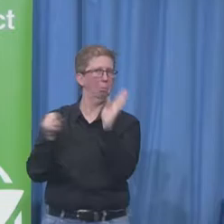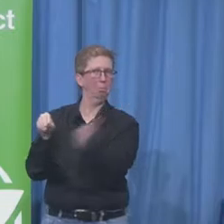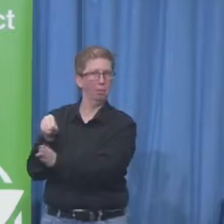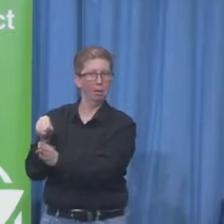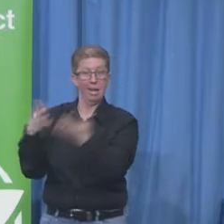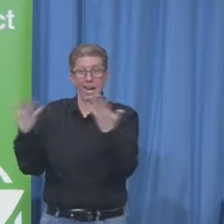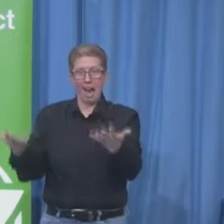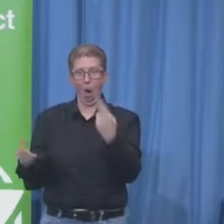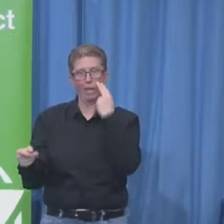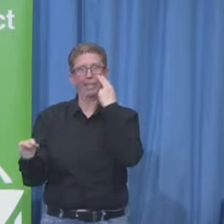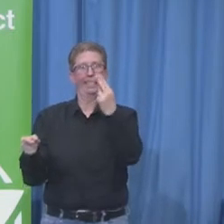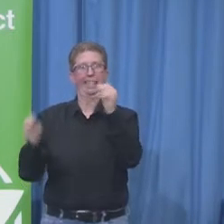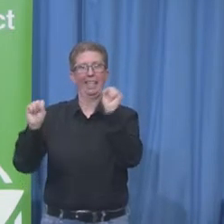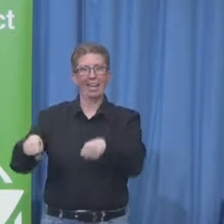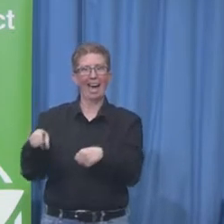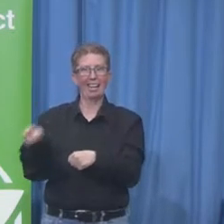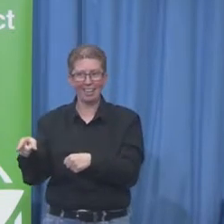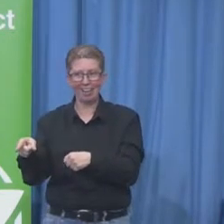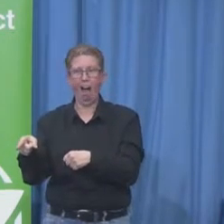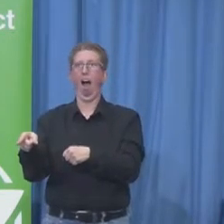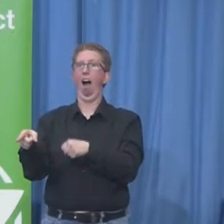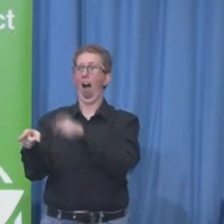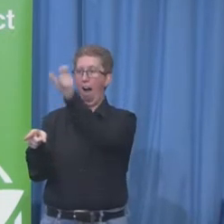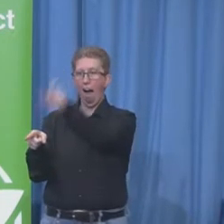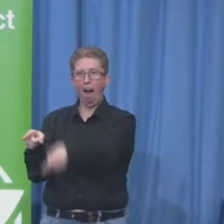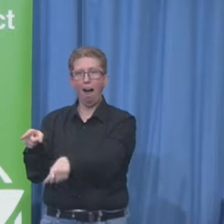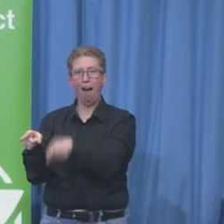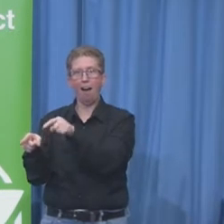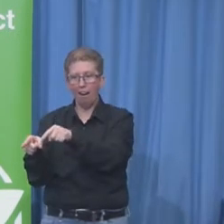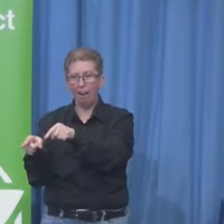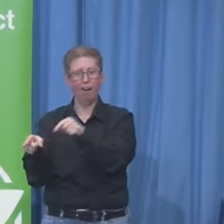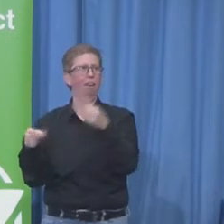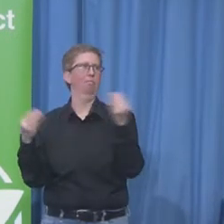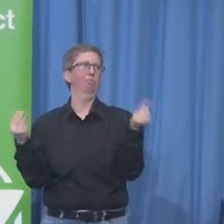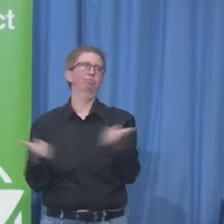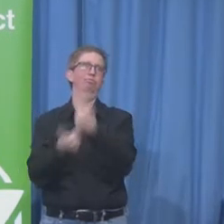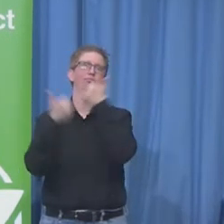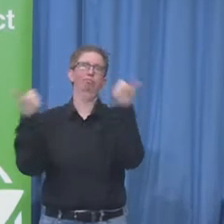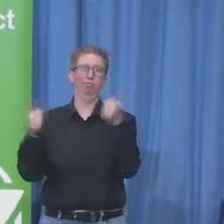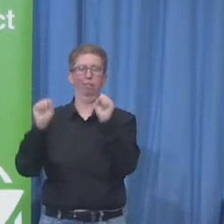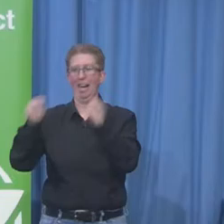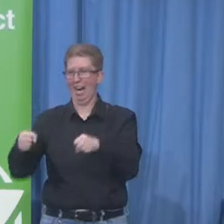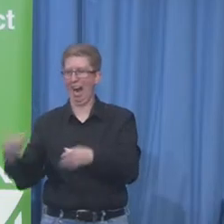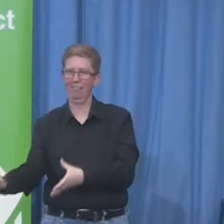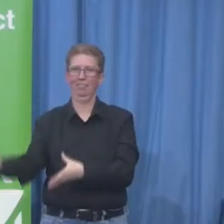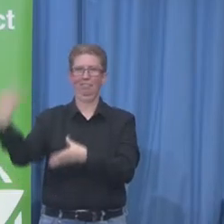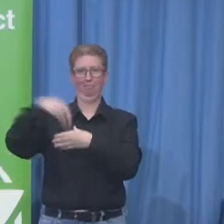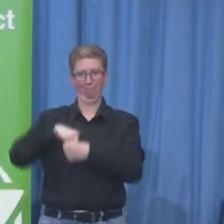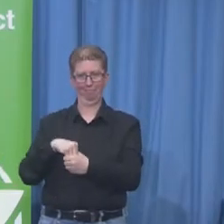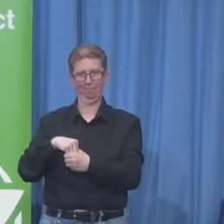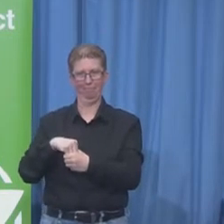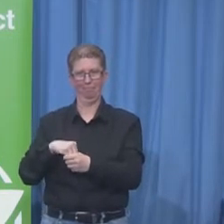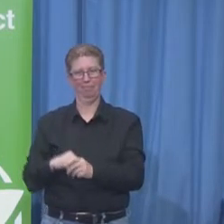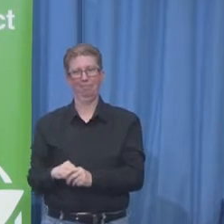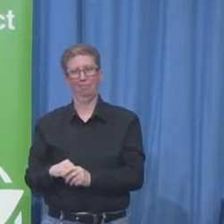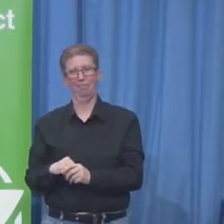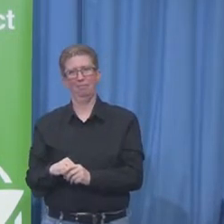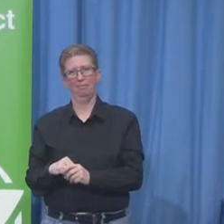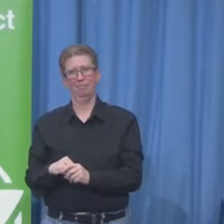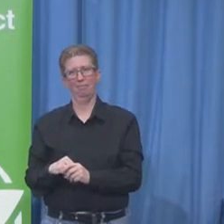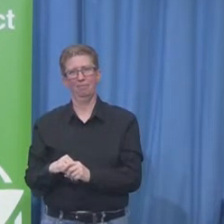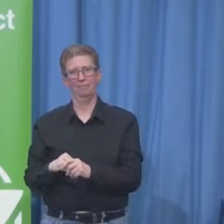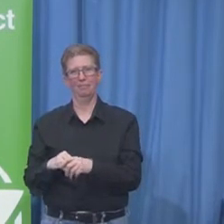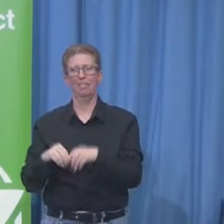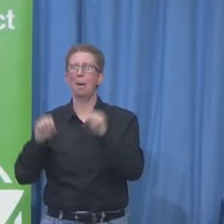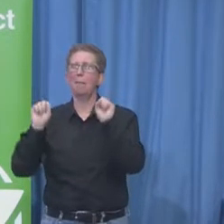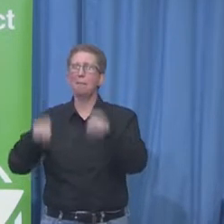the path of leadership. Least resistance, at least at Cisco, because they're in a rapid-paced environment. they're typically, because it